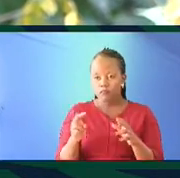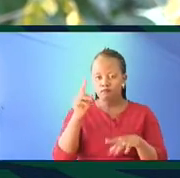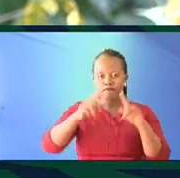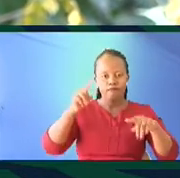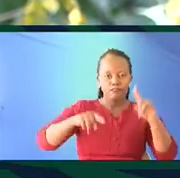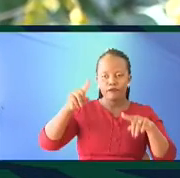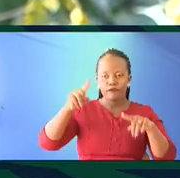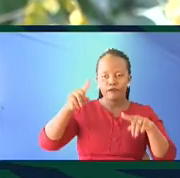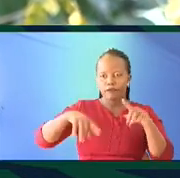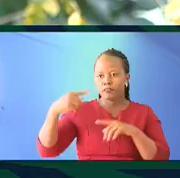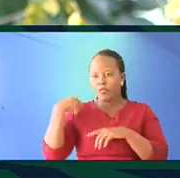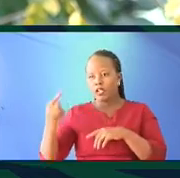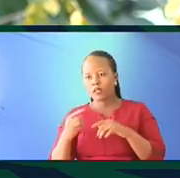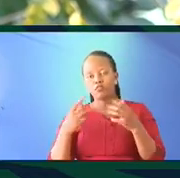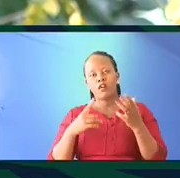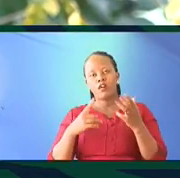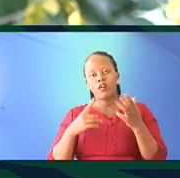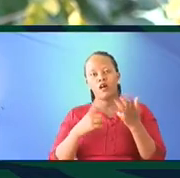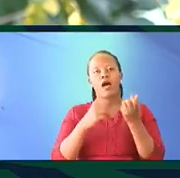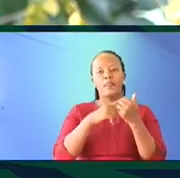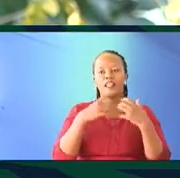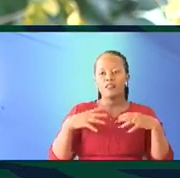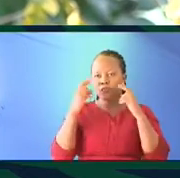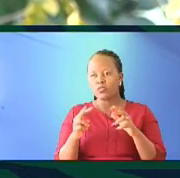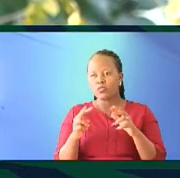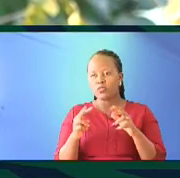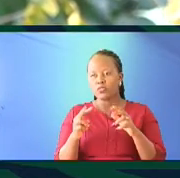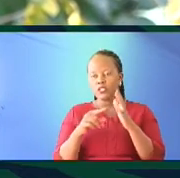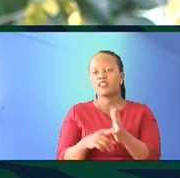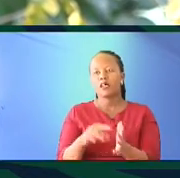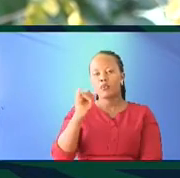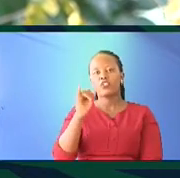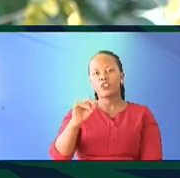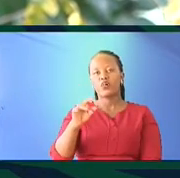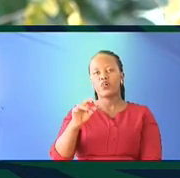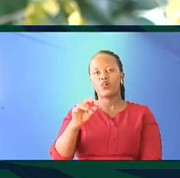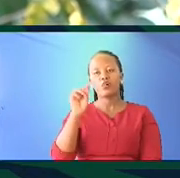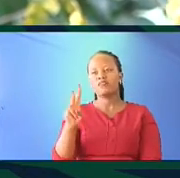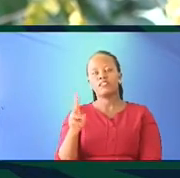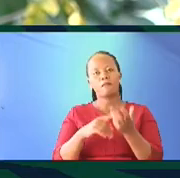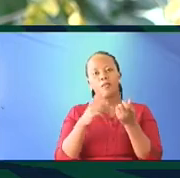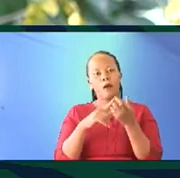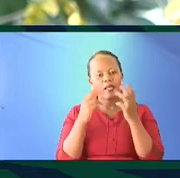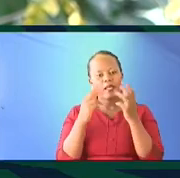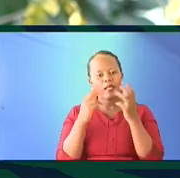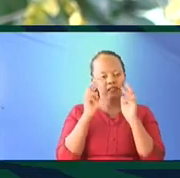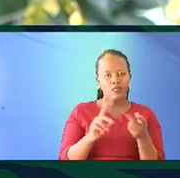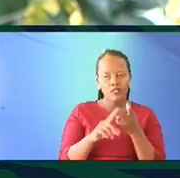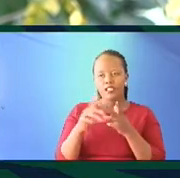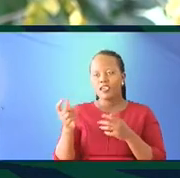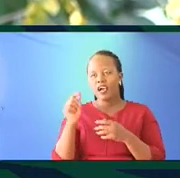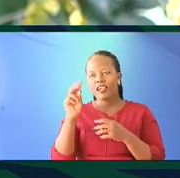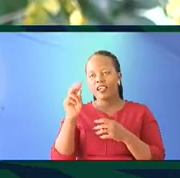analysis, statistics of the viewership of, let's say, Inoro TV vis-a-vis other TV